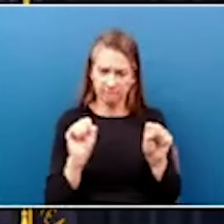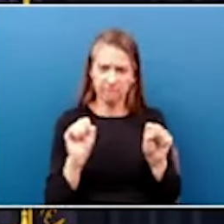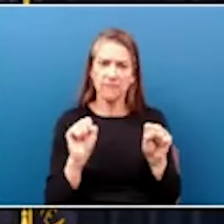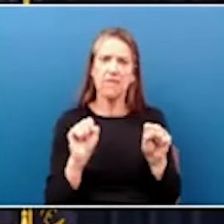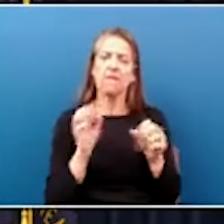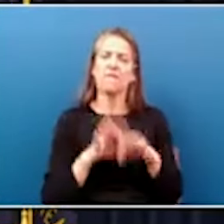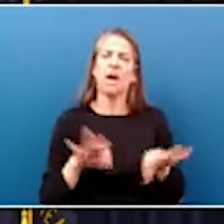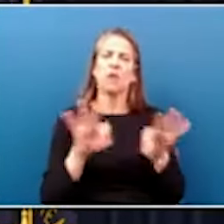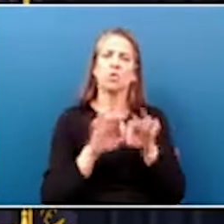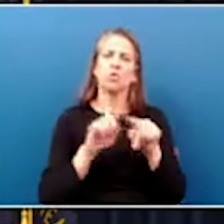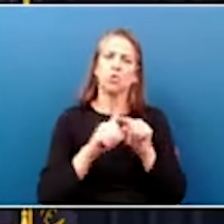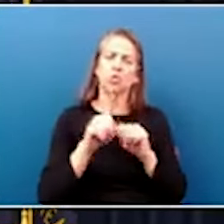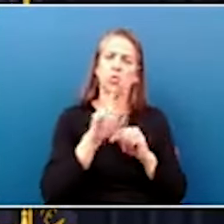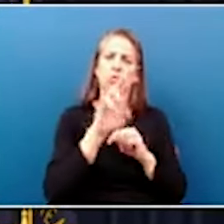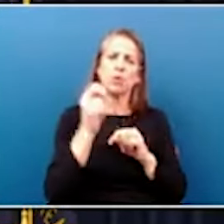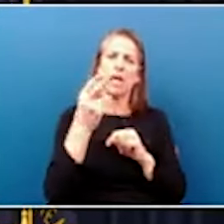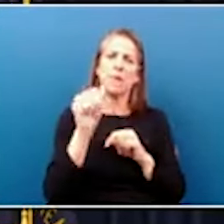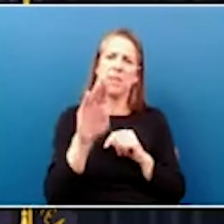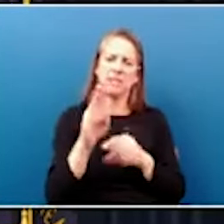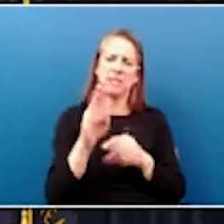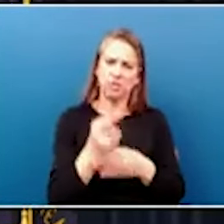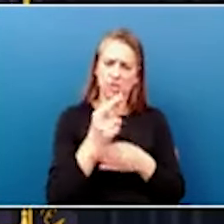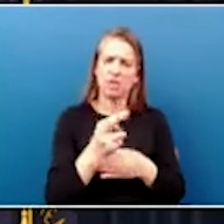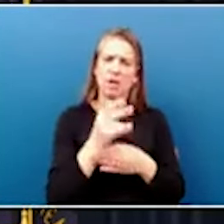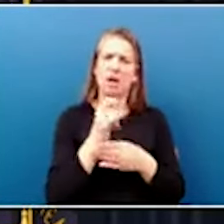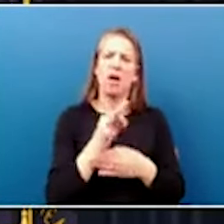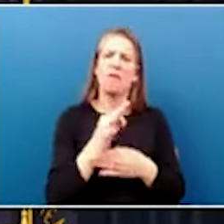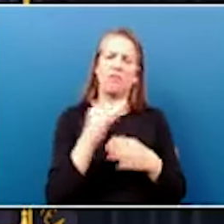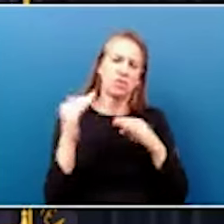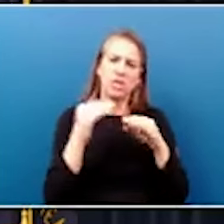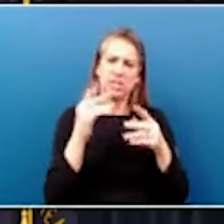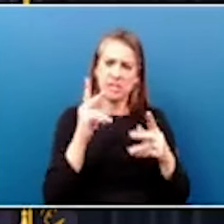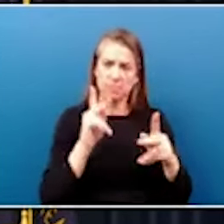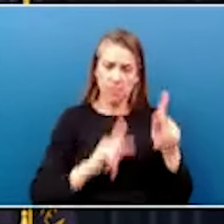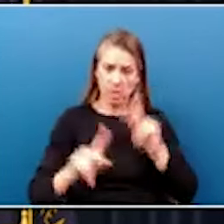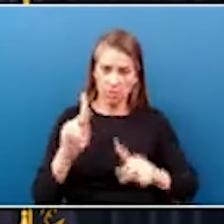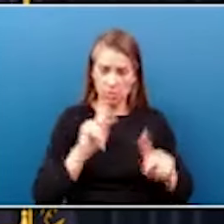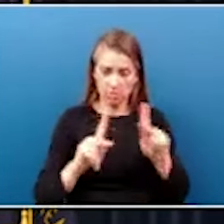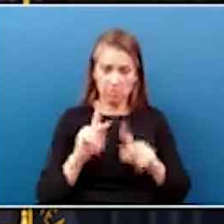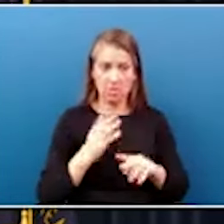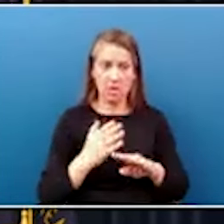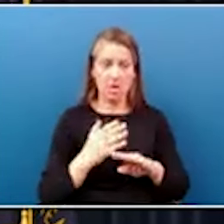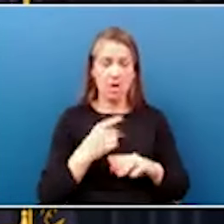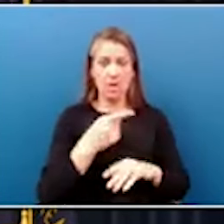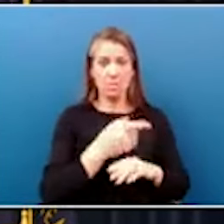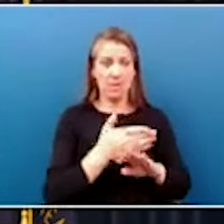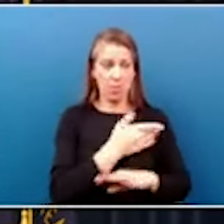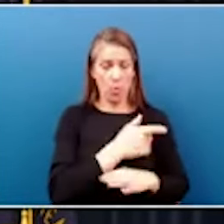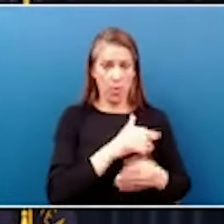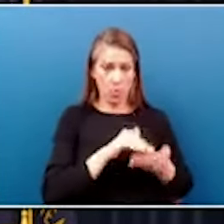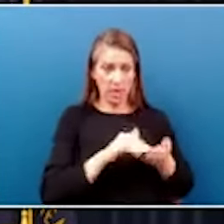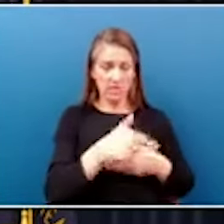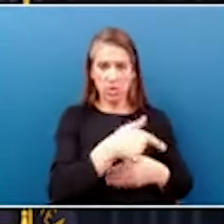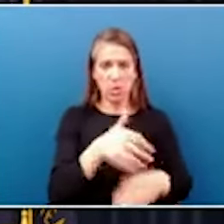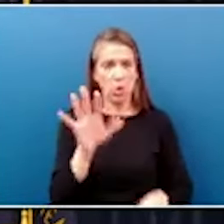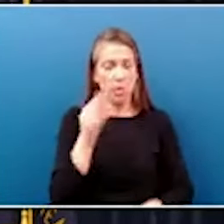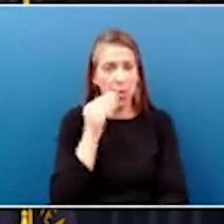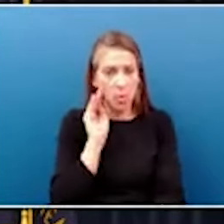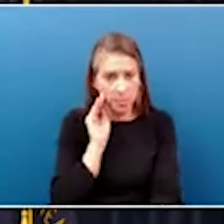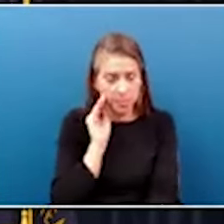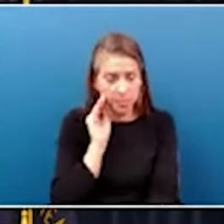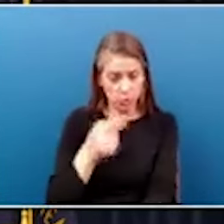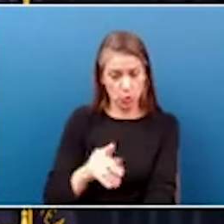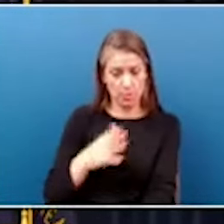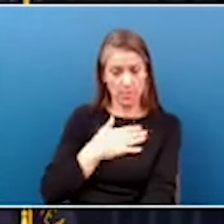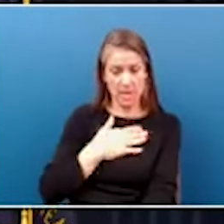rehabilitation of our justice-involved population before they're released and they return home. During my tenure at